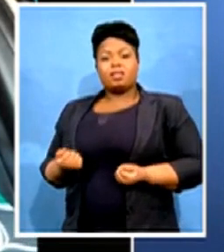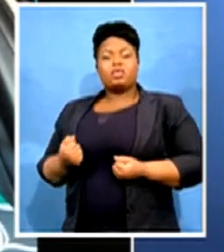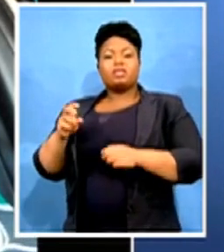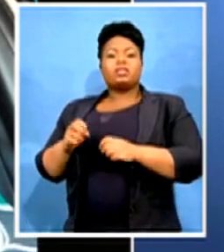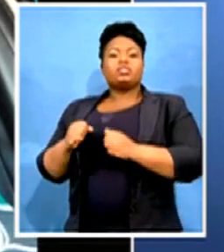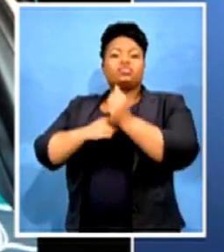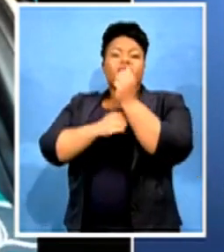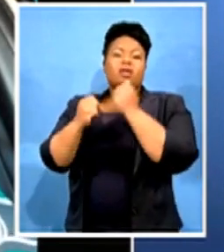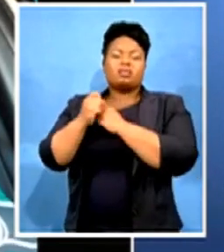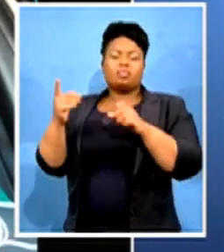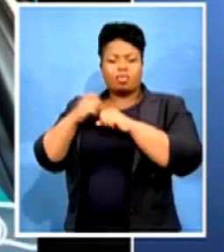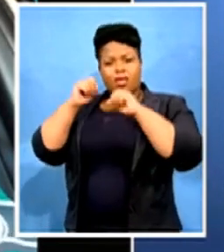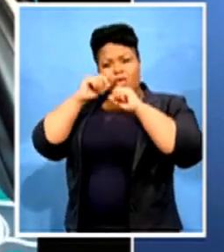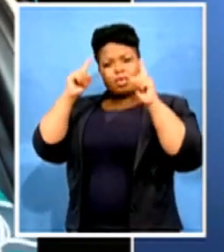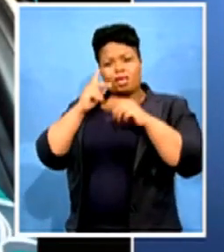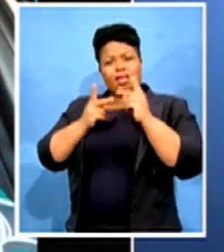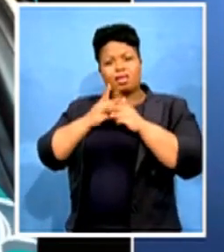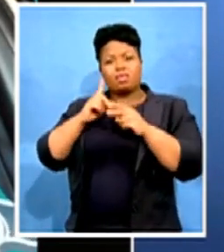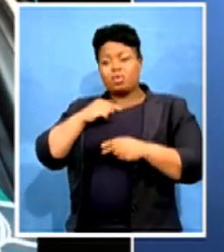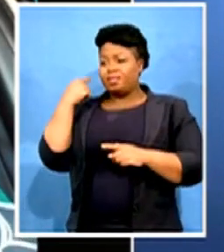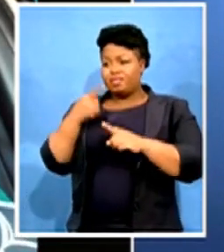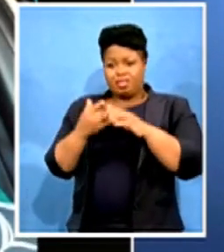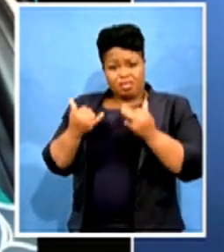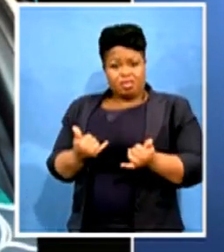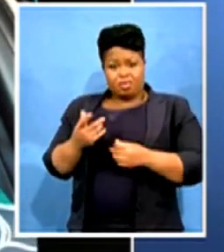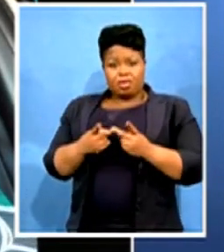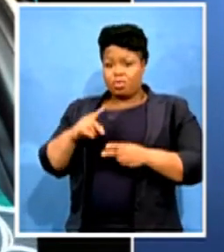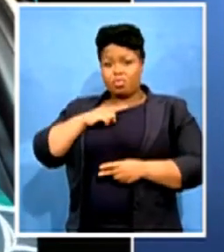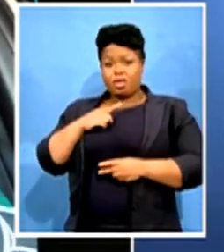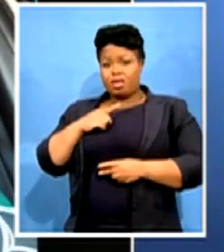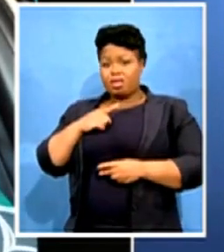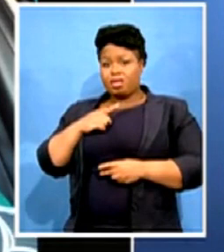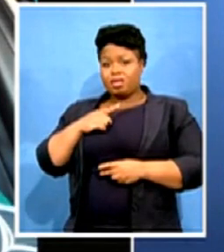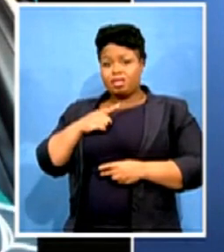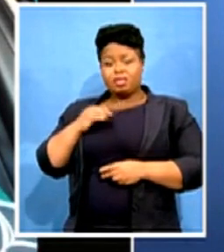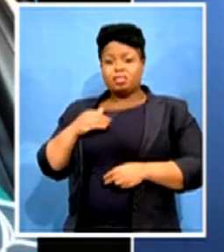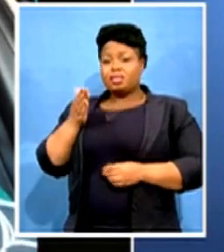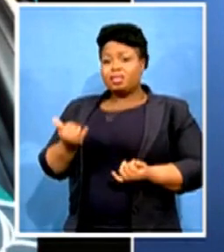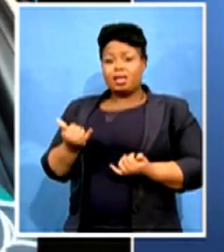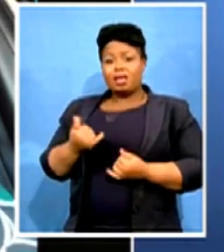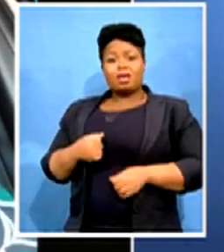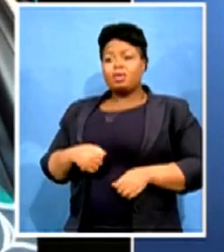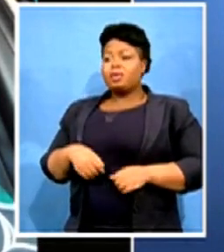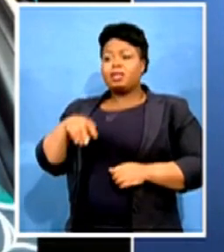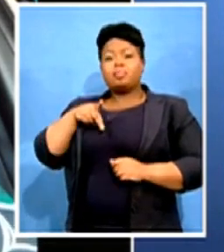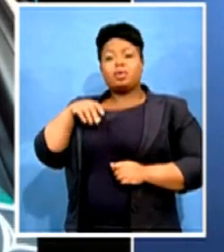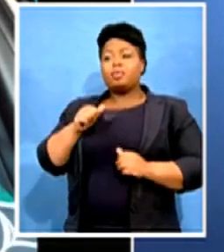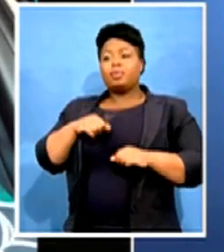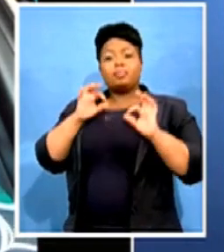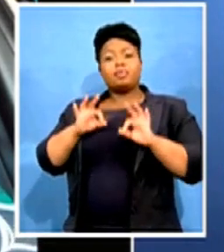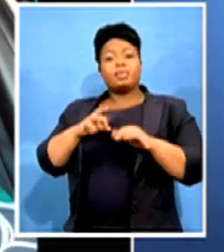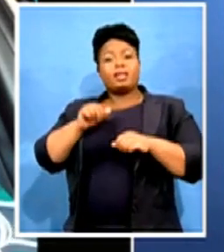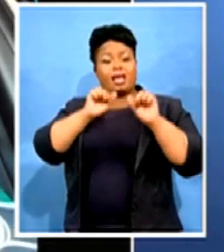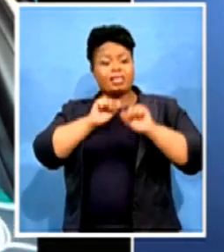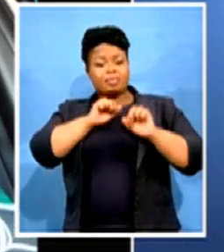has taken this position because there's no fairness. There has never been a pure assessment to this. And it can't be that